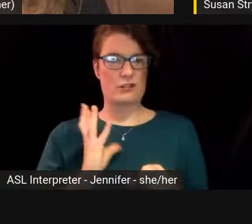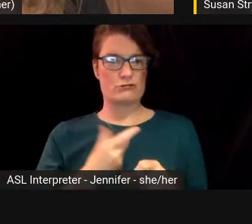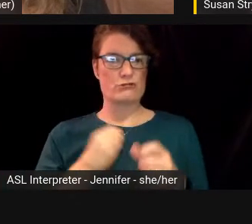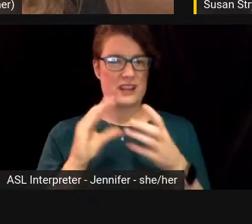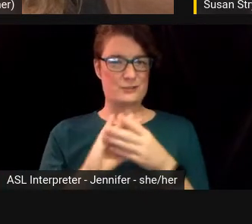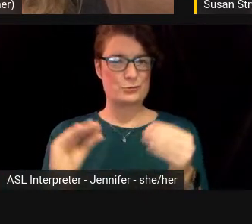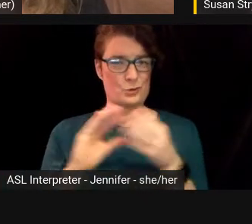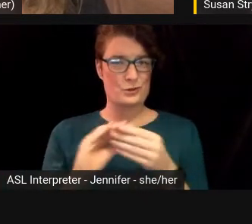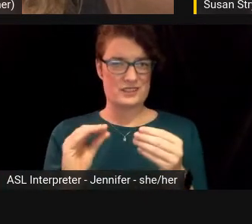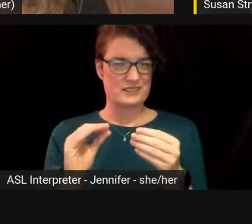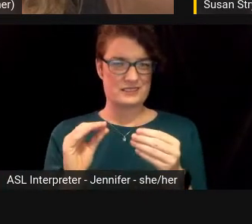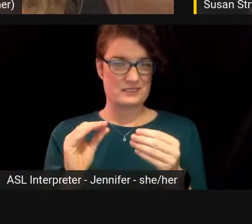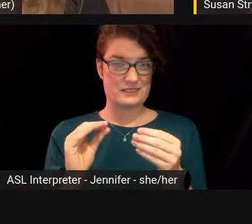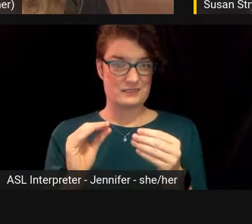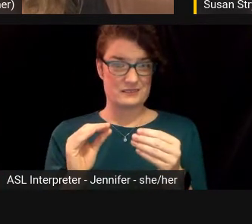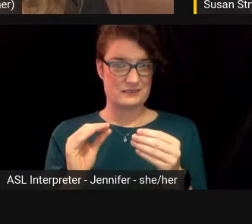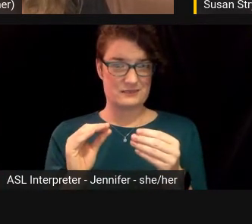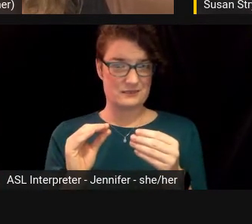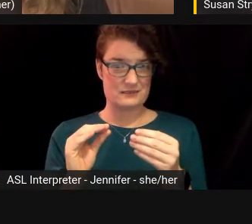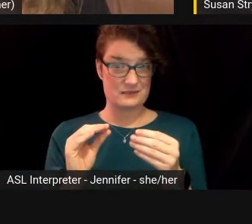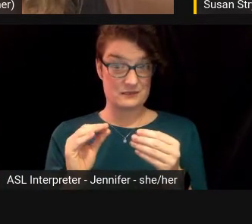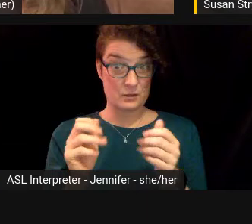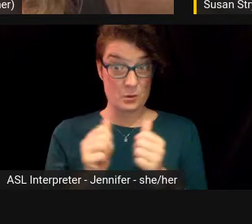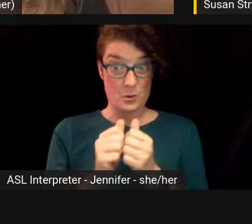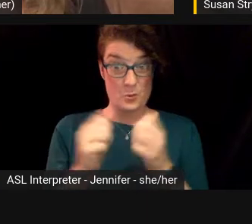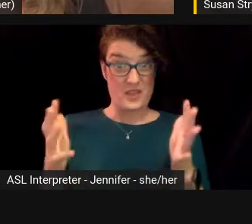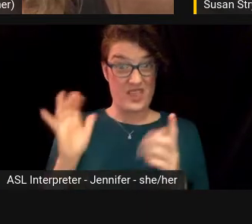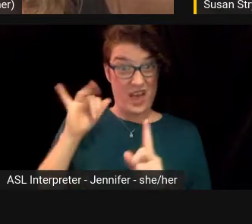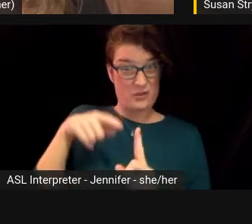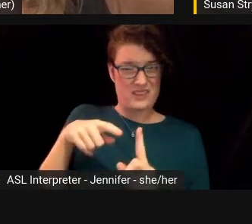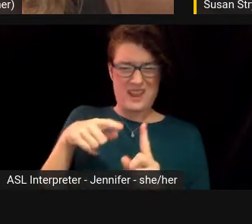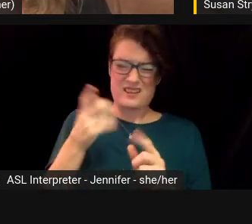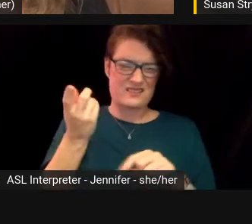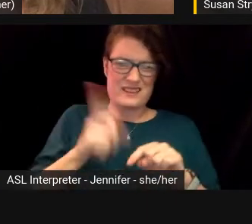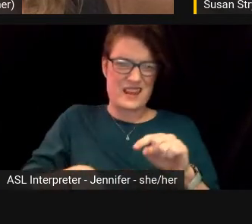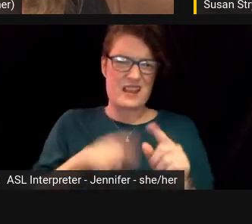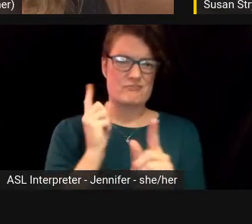no way to have good representation without that key aspect.